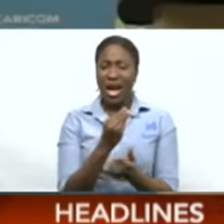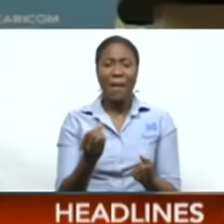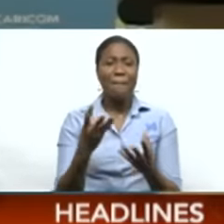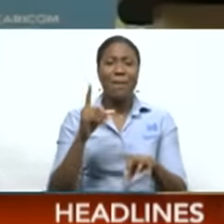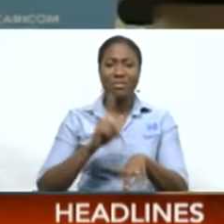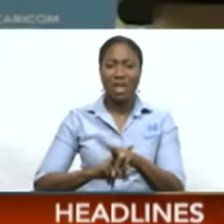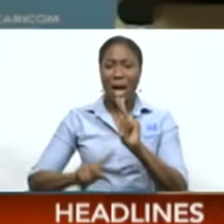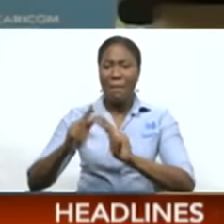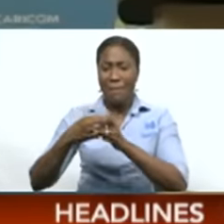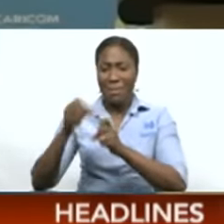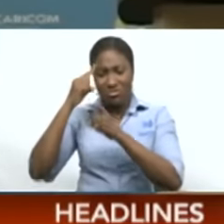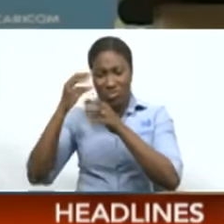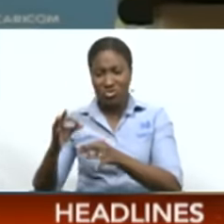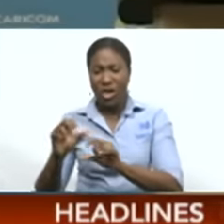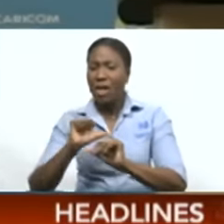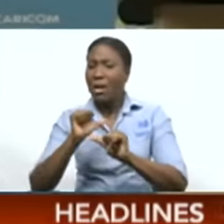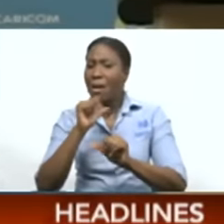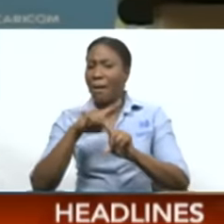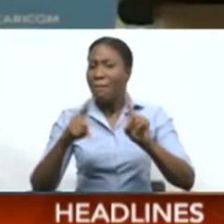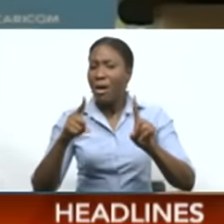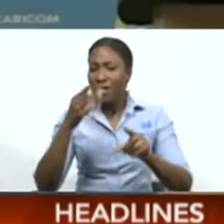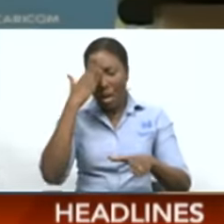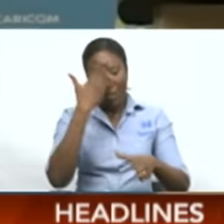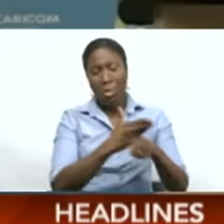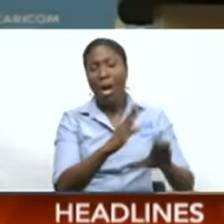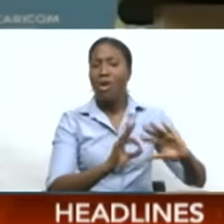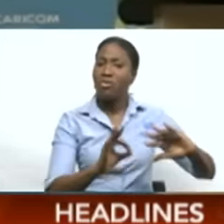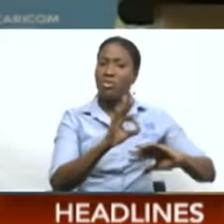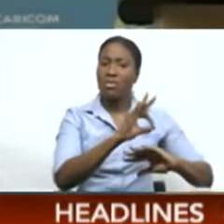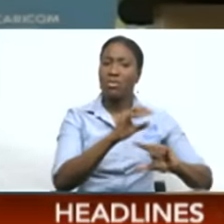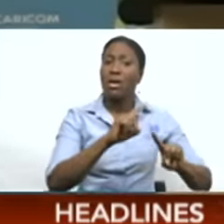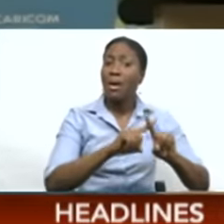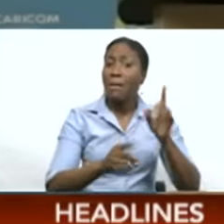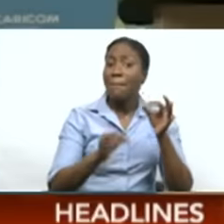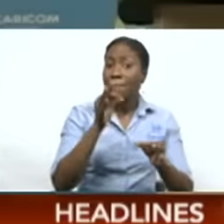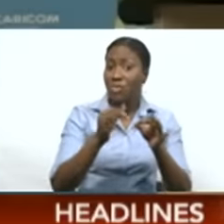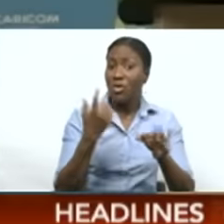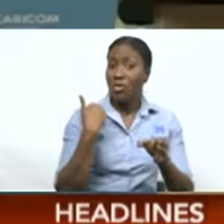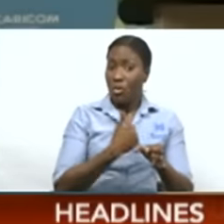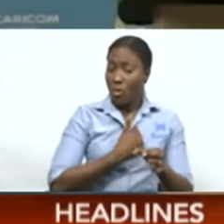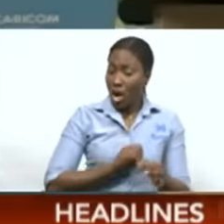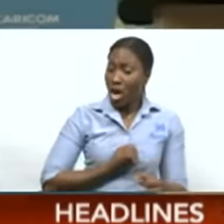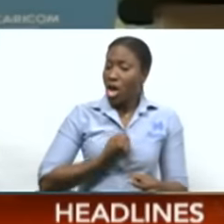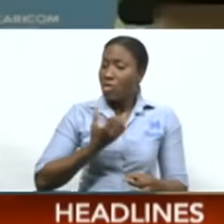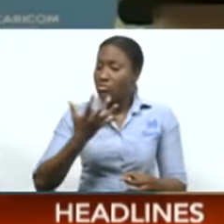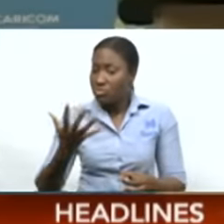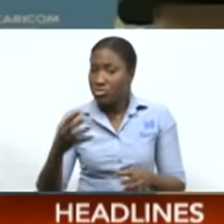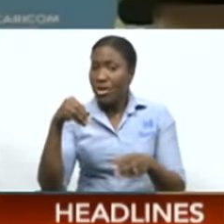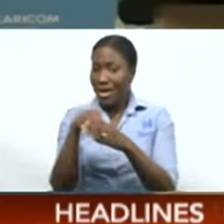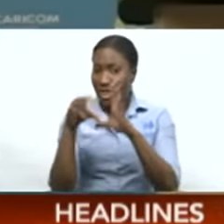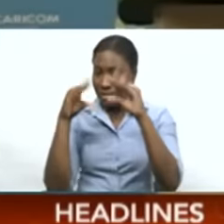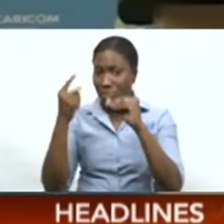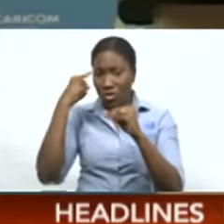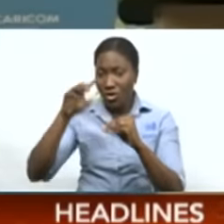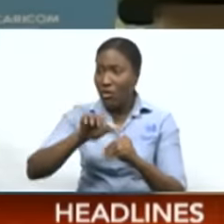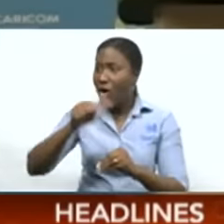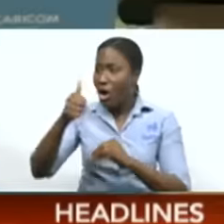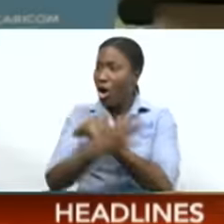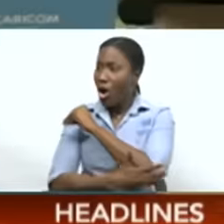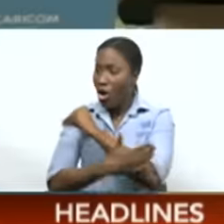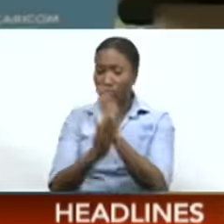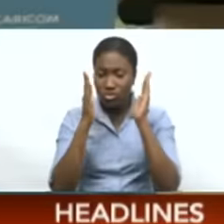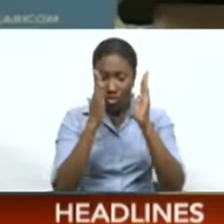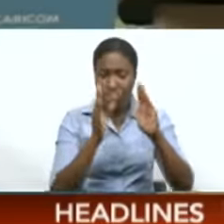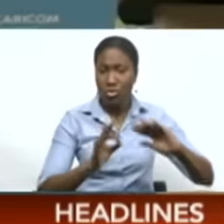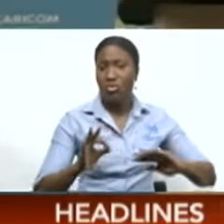So if we do have help in making our case at the appropriate forum, not the least of which